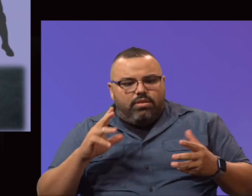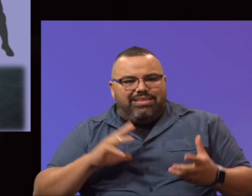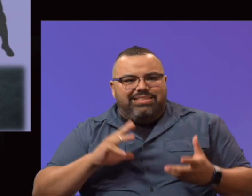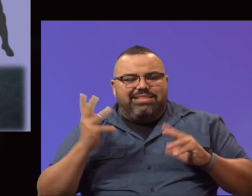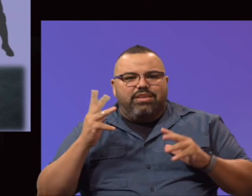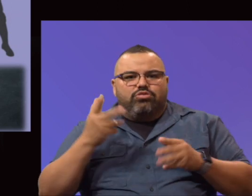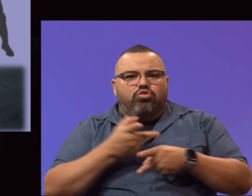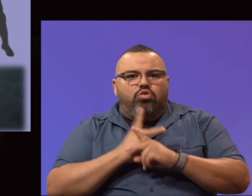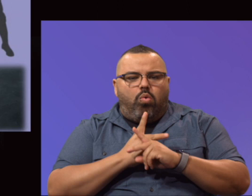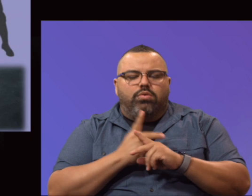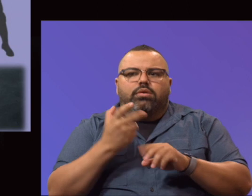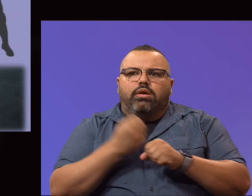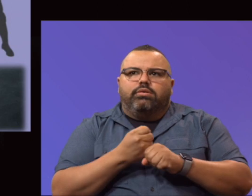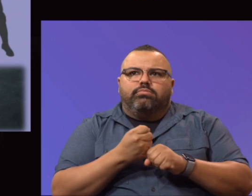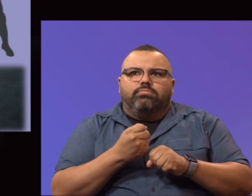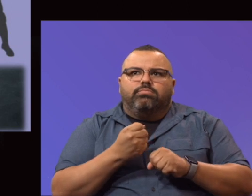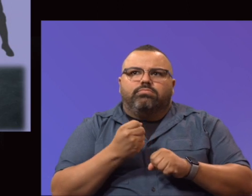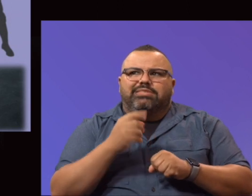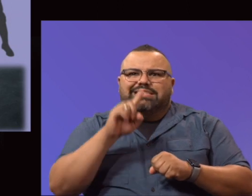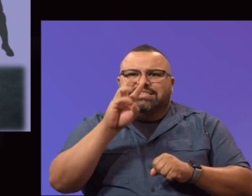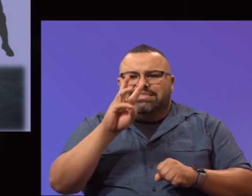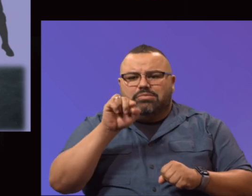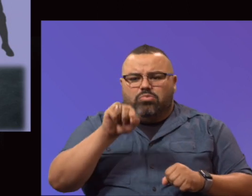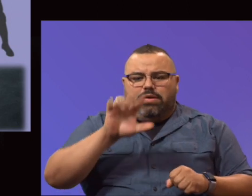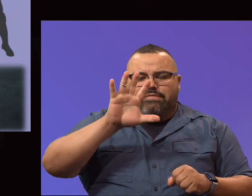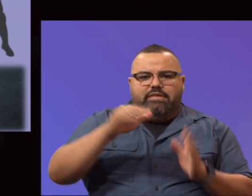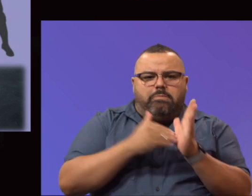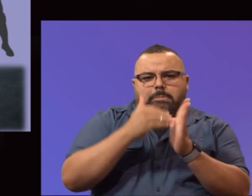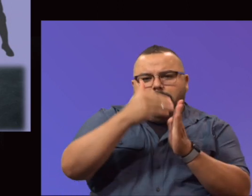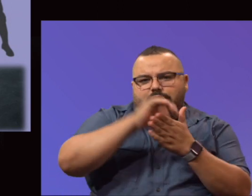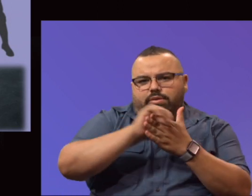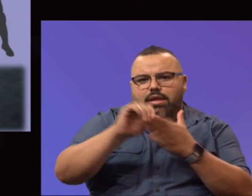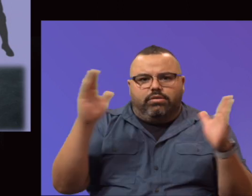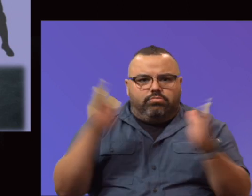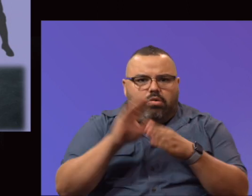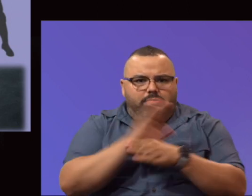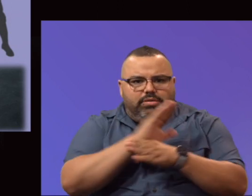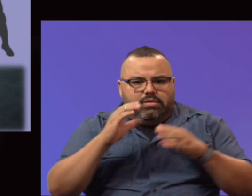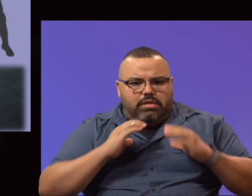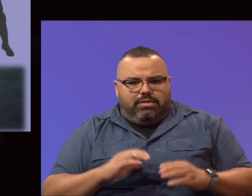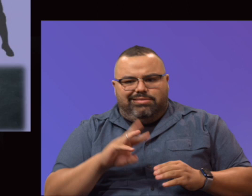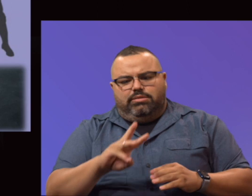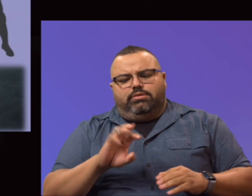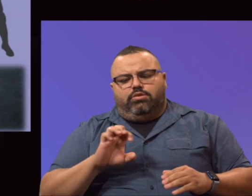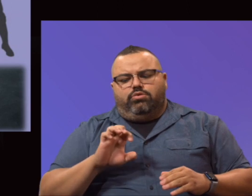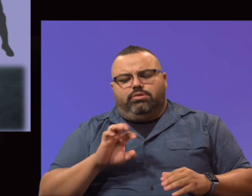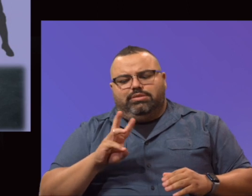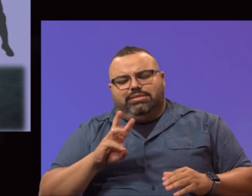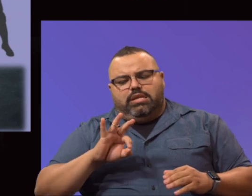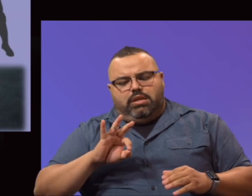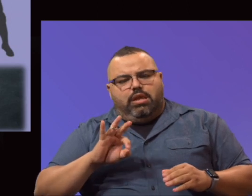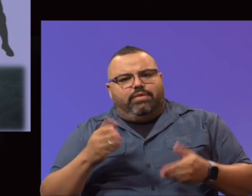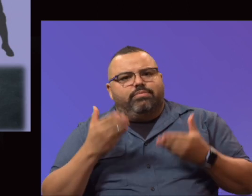loan relief received over almost $6.5 million and small business clients 669